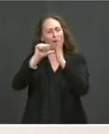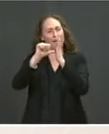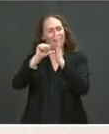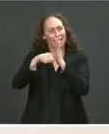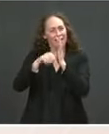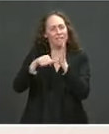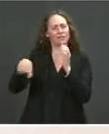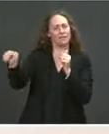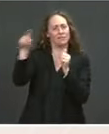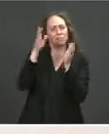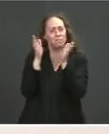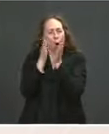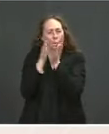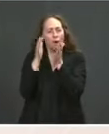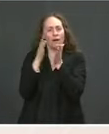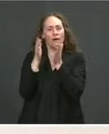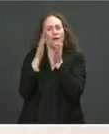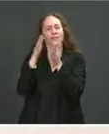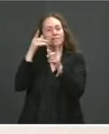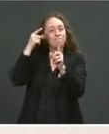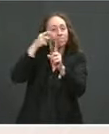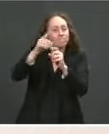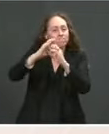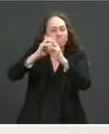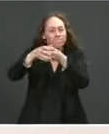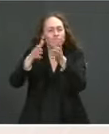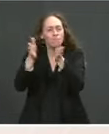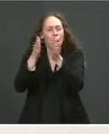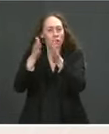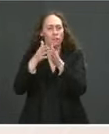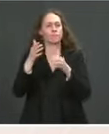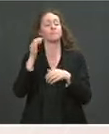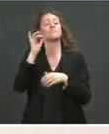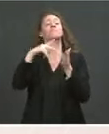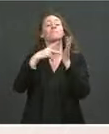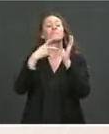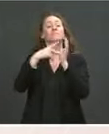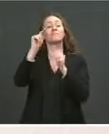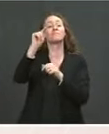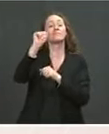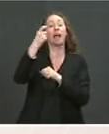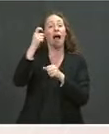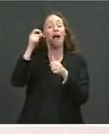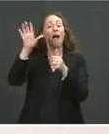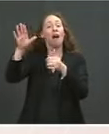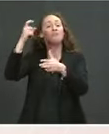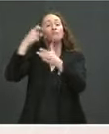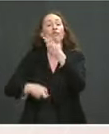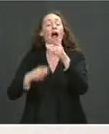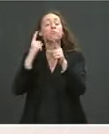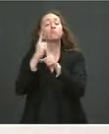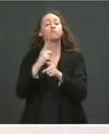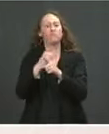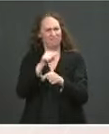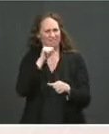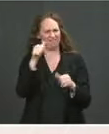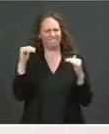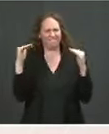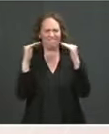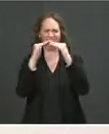probably is overstated, again, because this is the category that often doesn't report or underreports income.